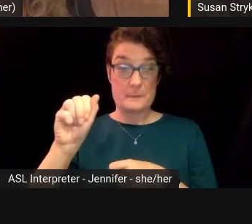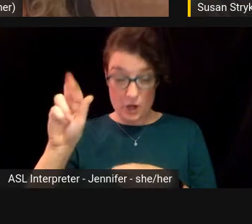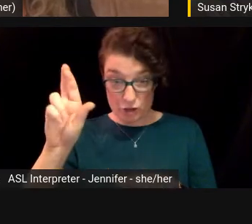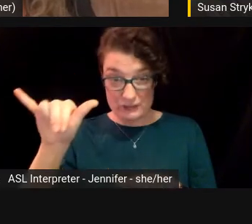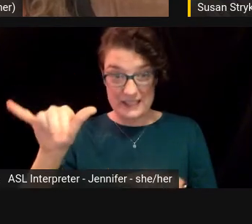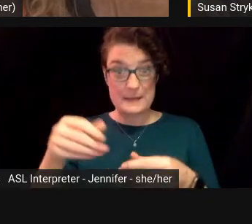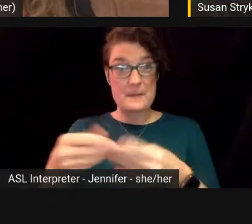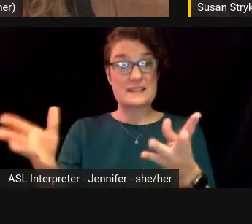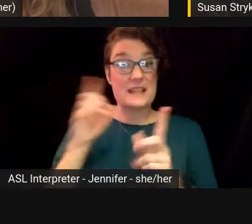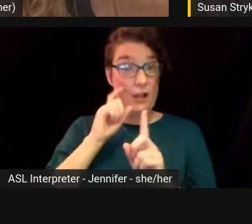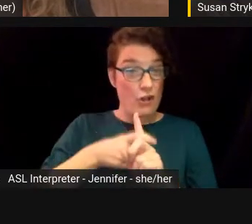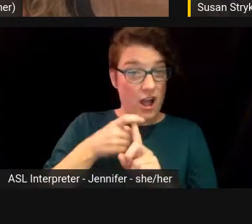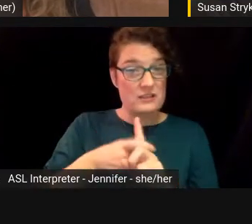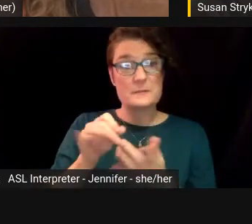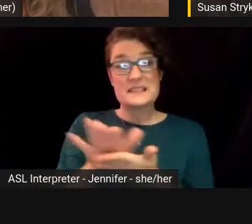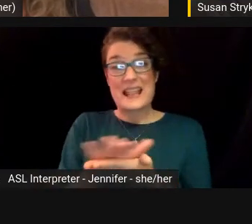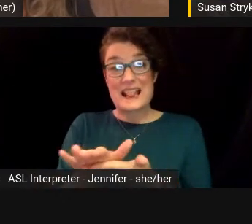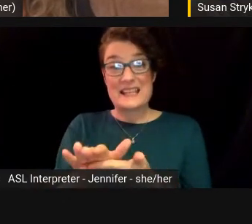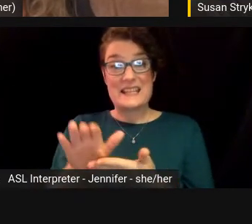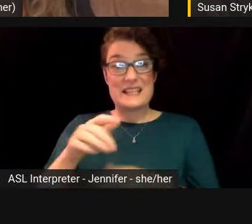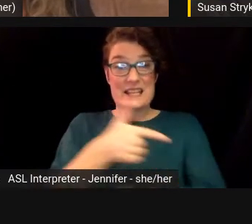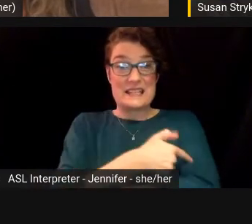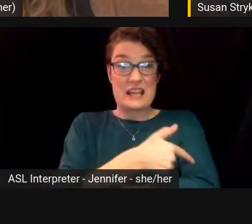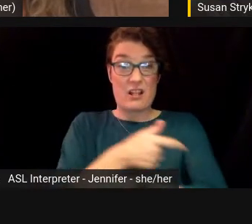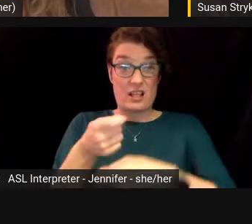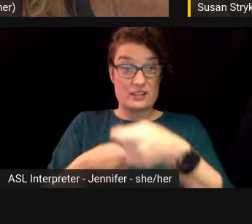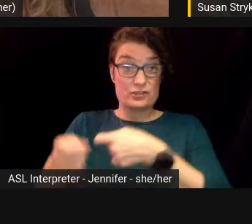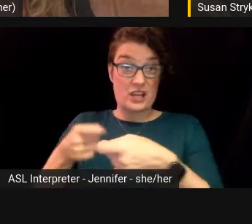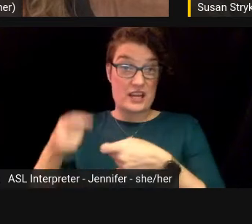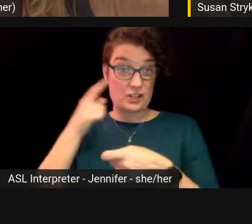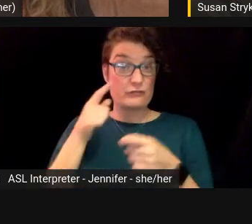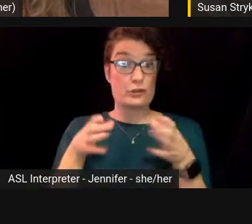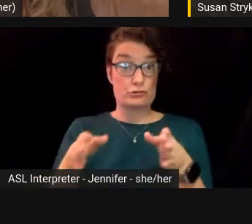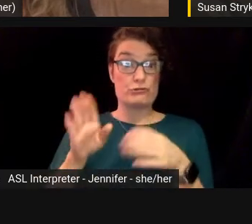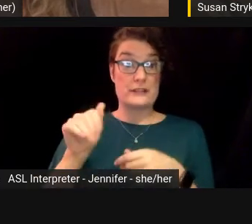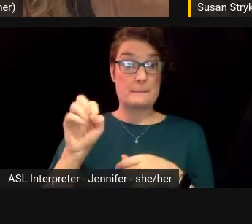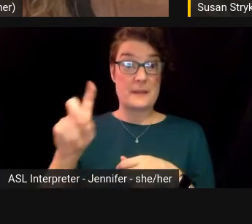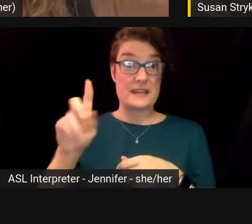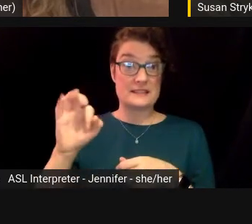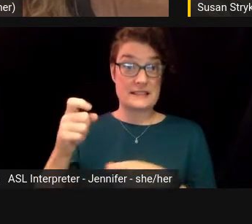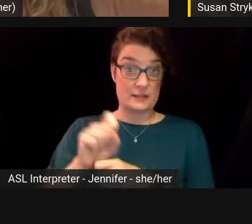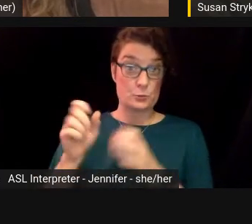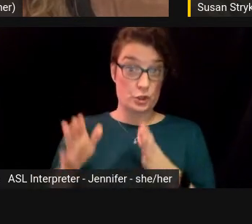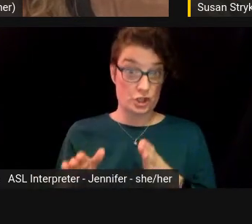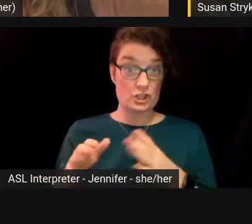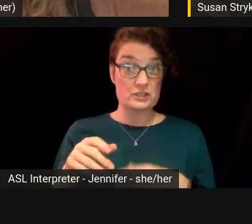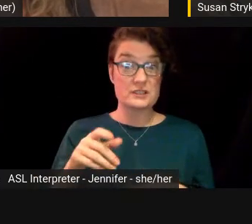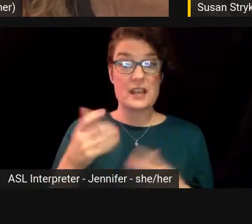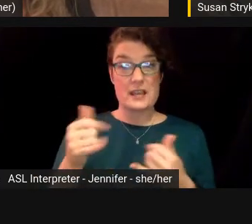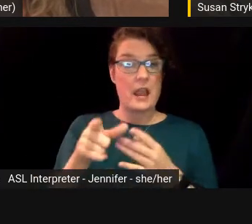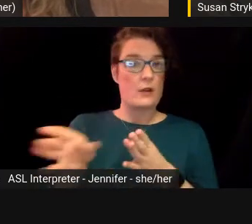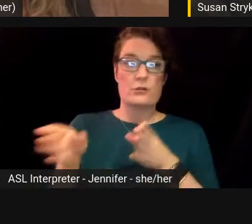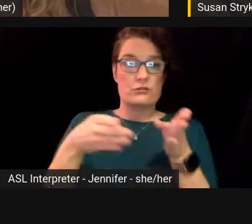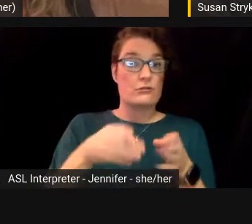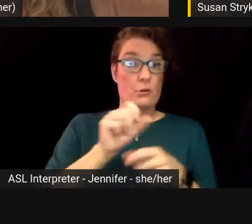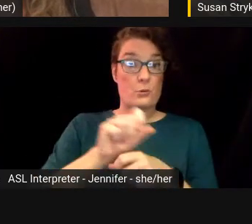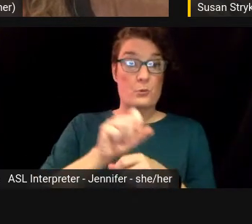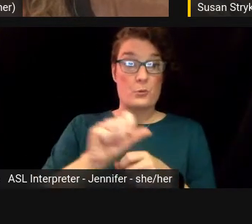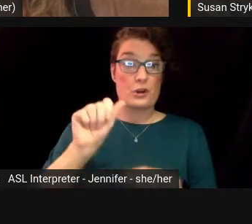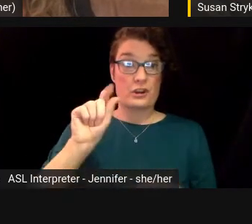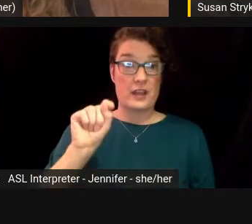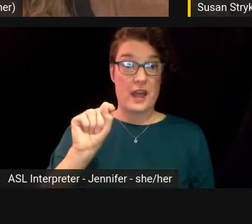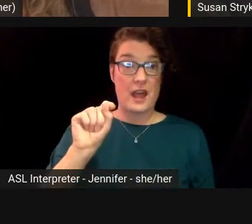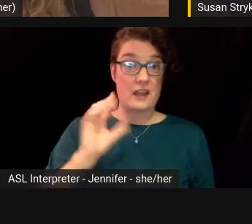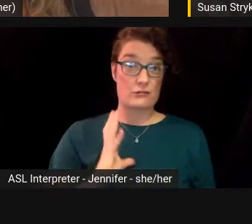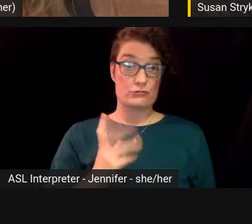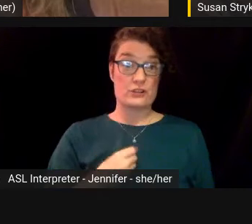needle exchange to street-based sex workers. And now you're doing work at the